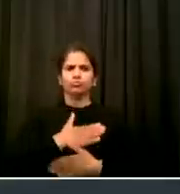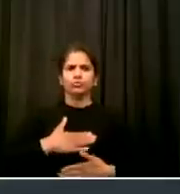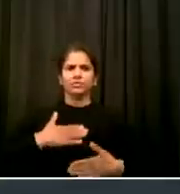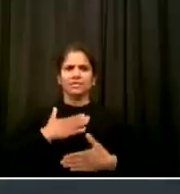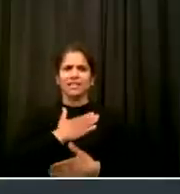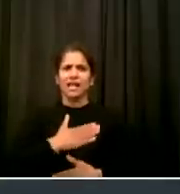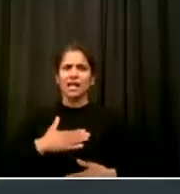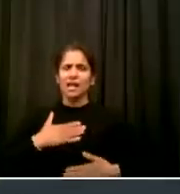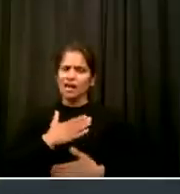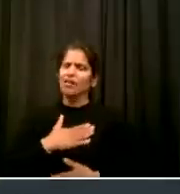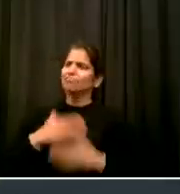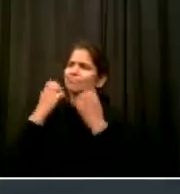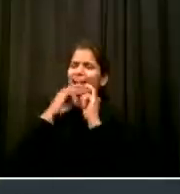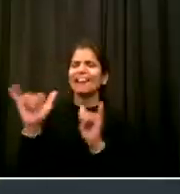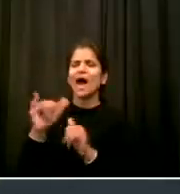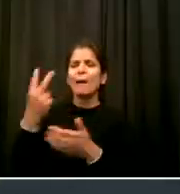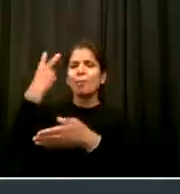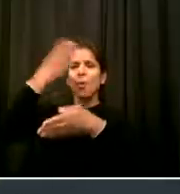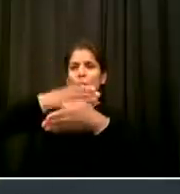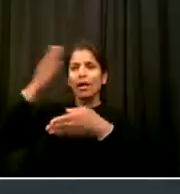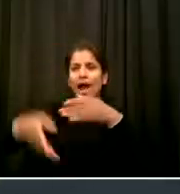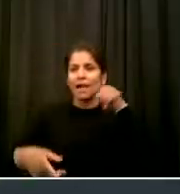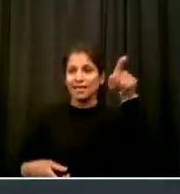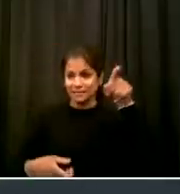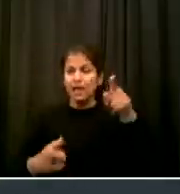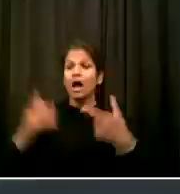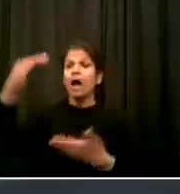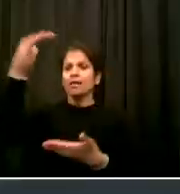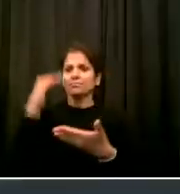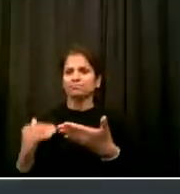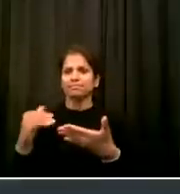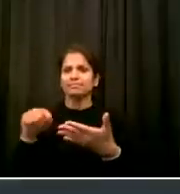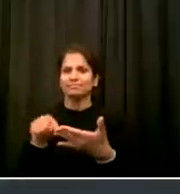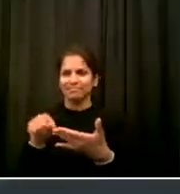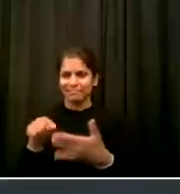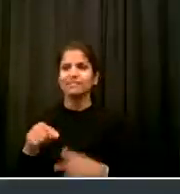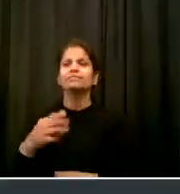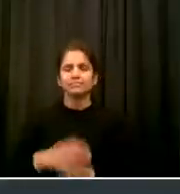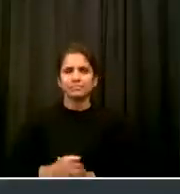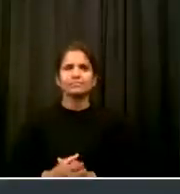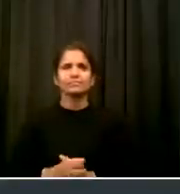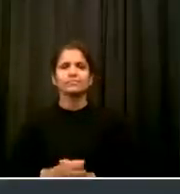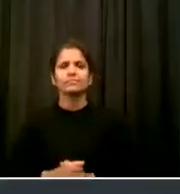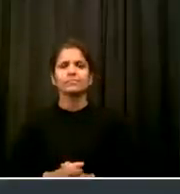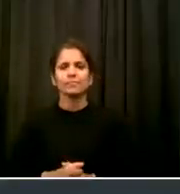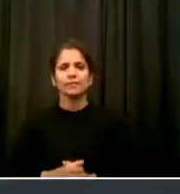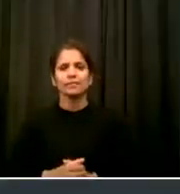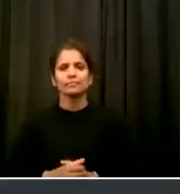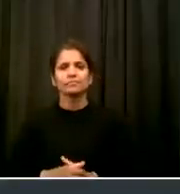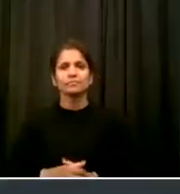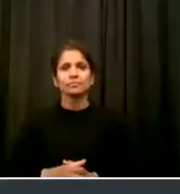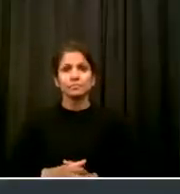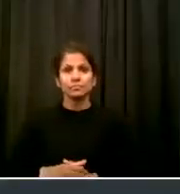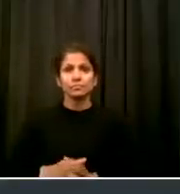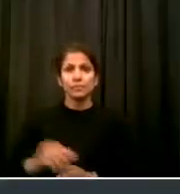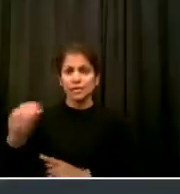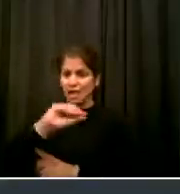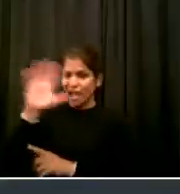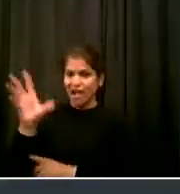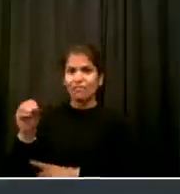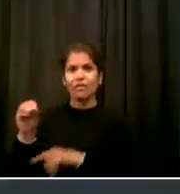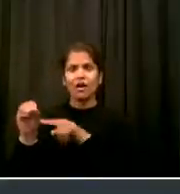ahead because one thing that is profoundly clear in the history of African people in this country